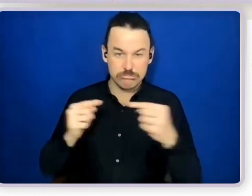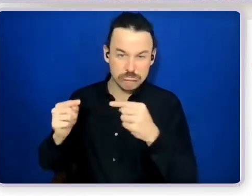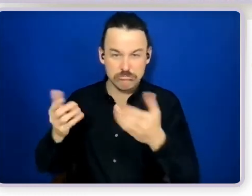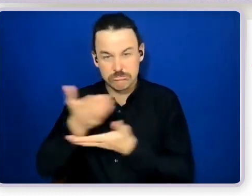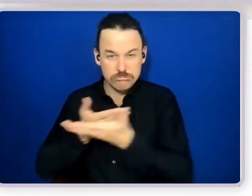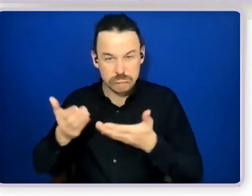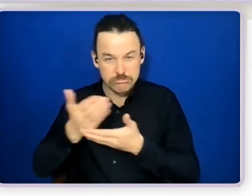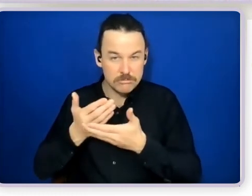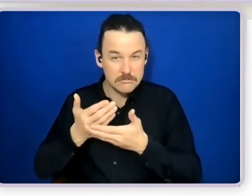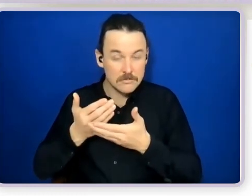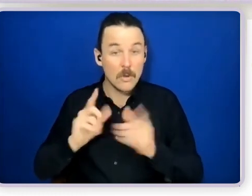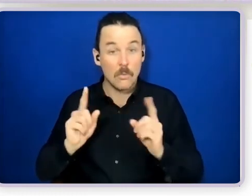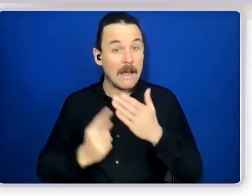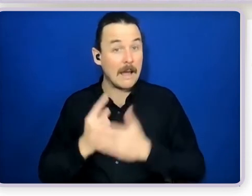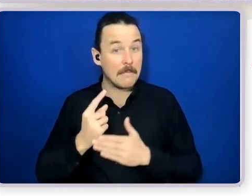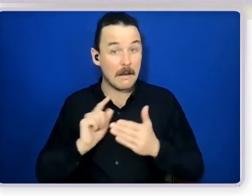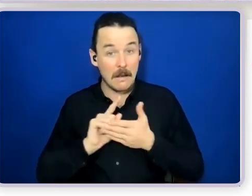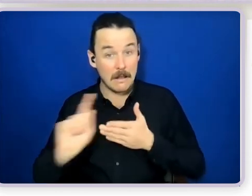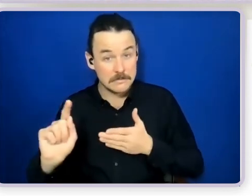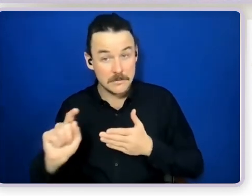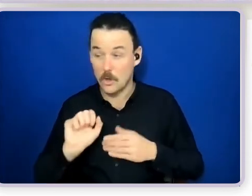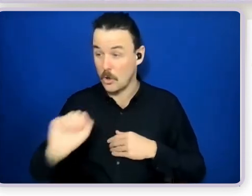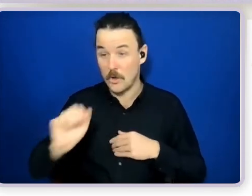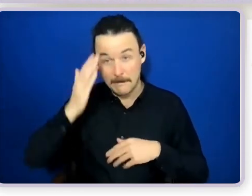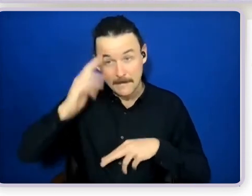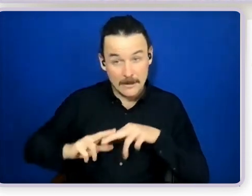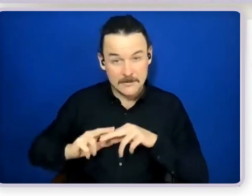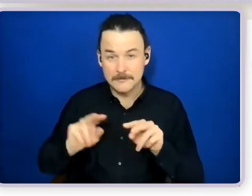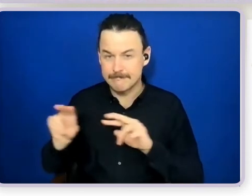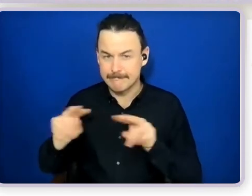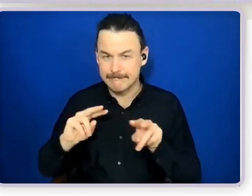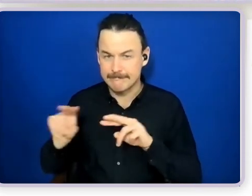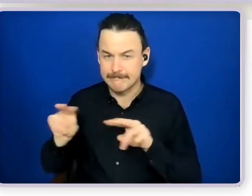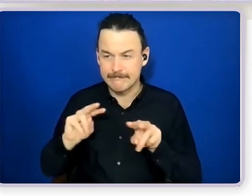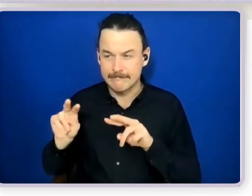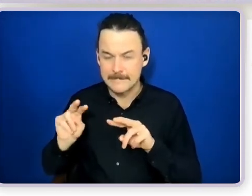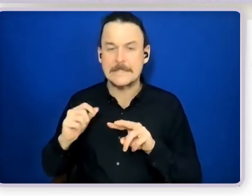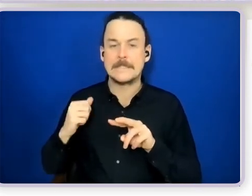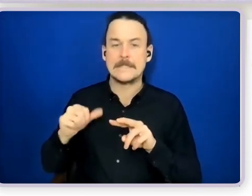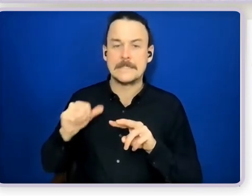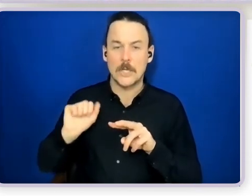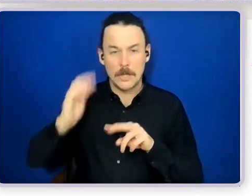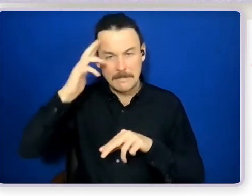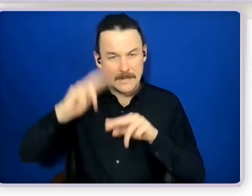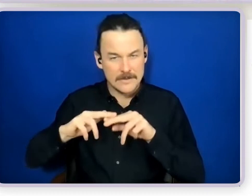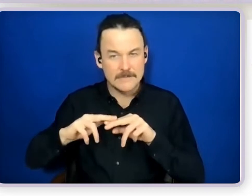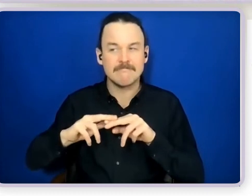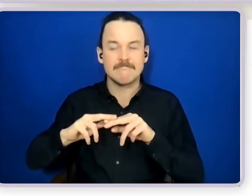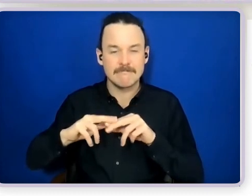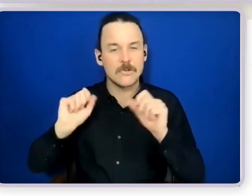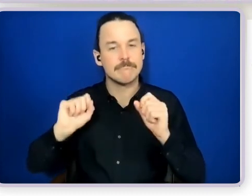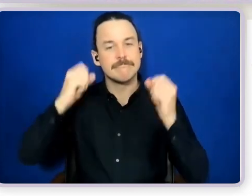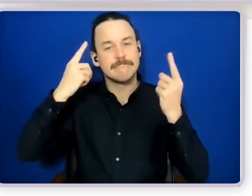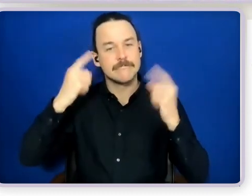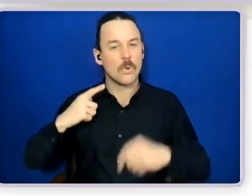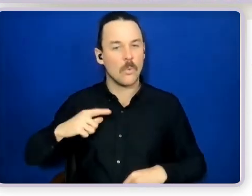of that was such that her parents actually saw how what an important decision this was